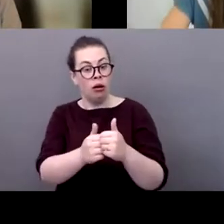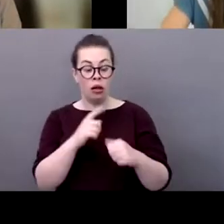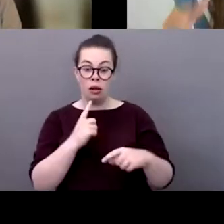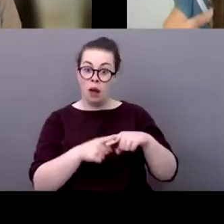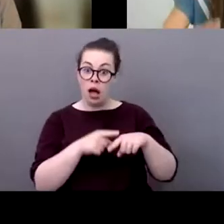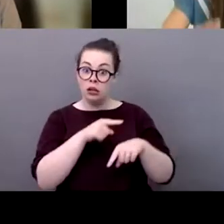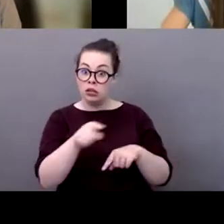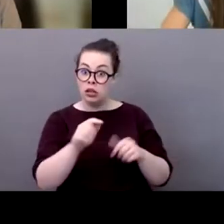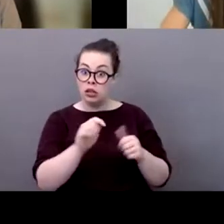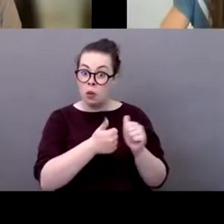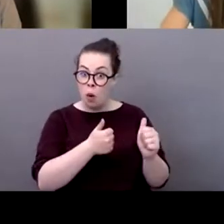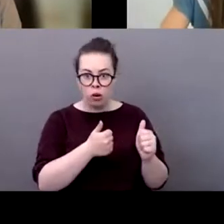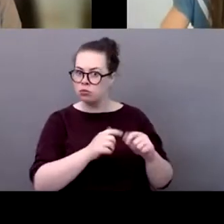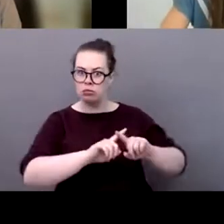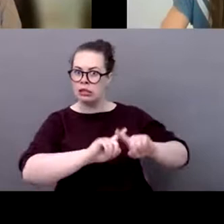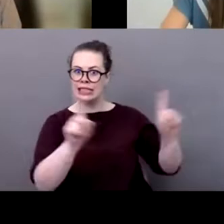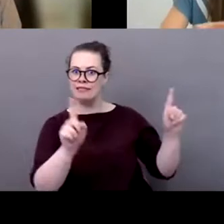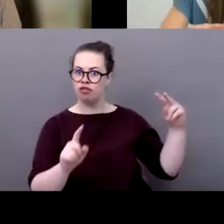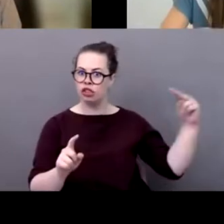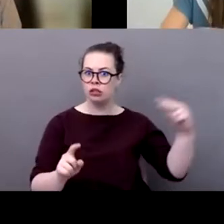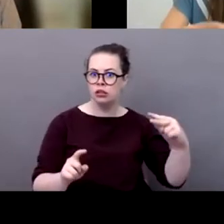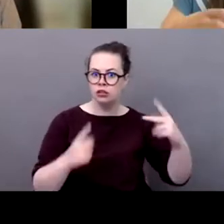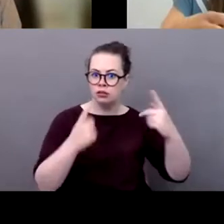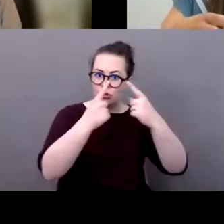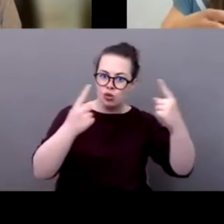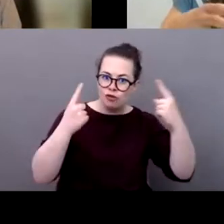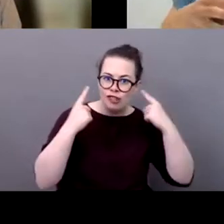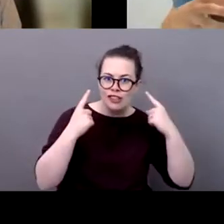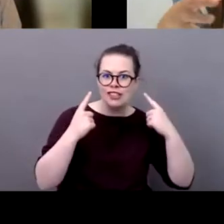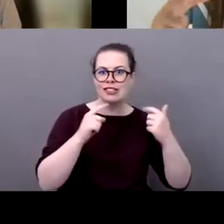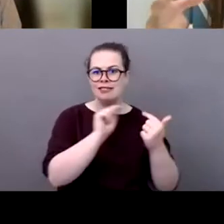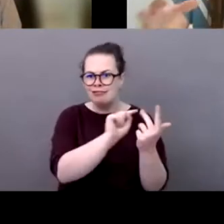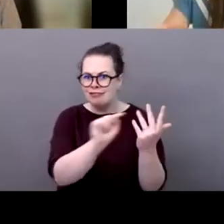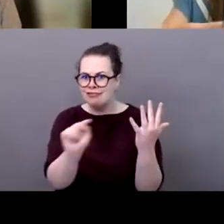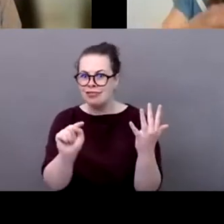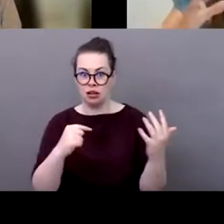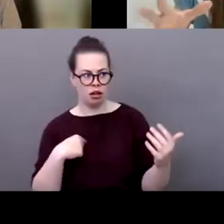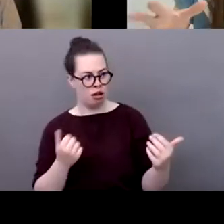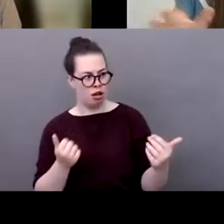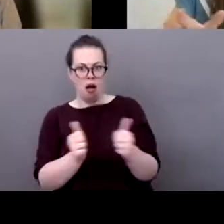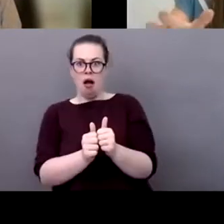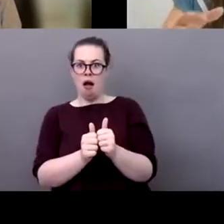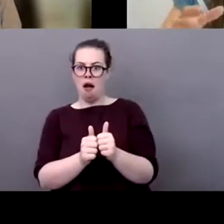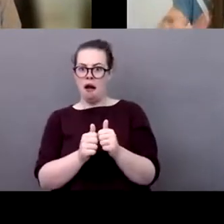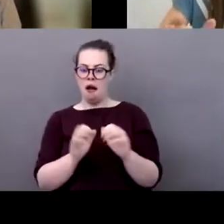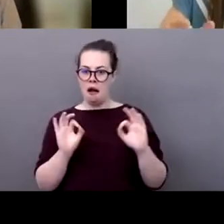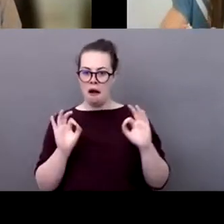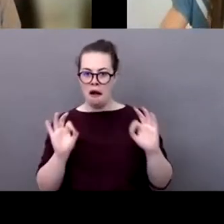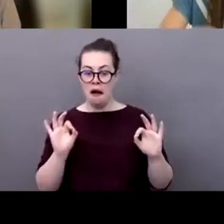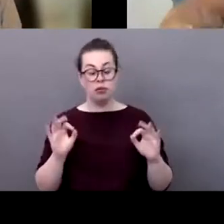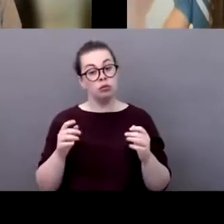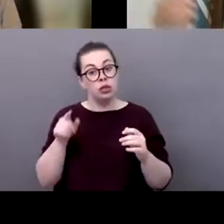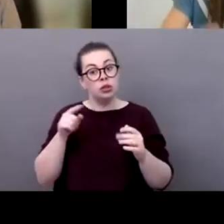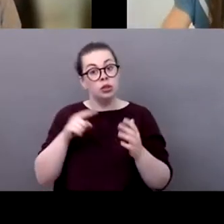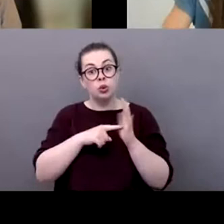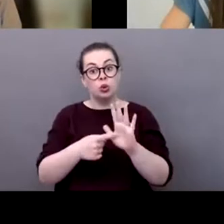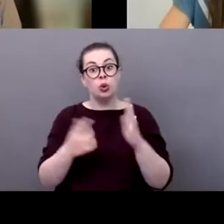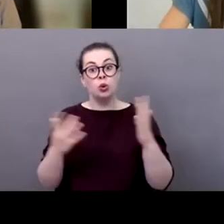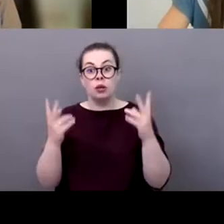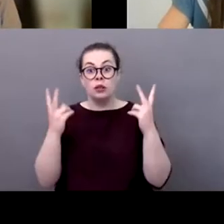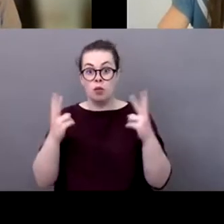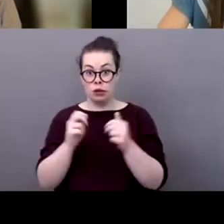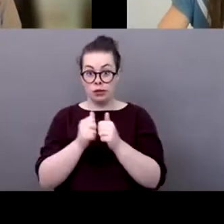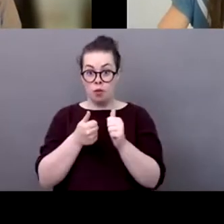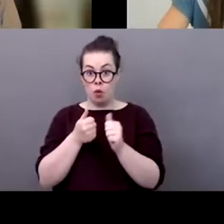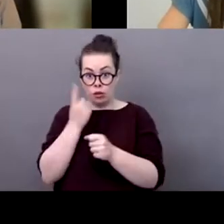this only confirms the the importance of sort of um leaving our little pond of of sport and moving